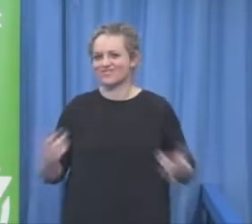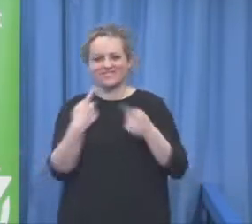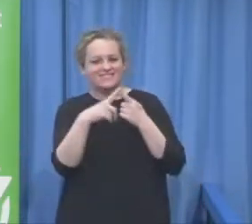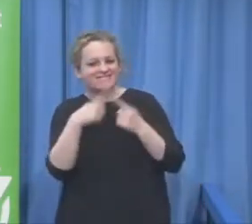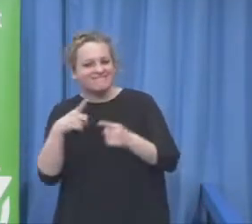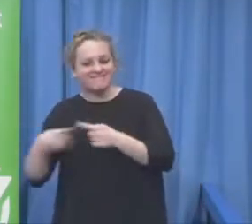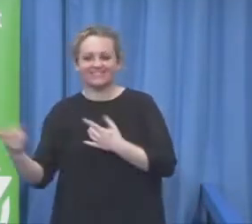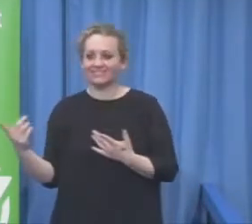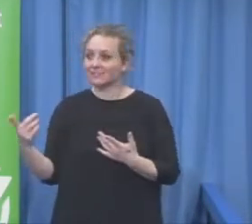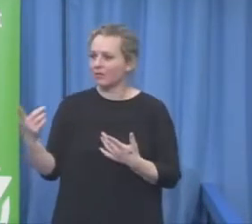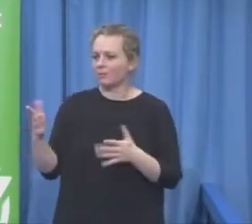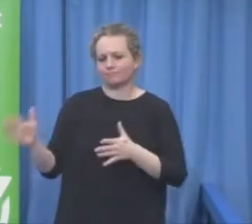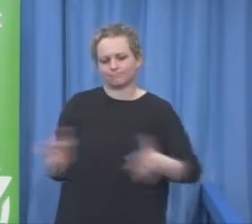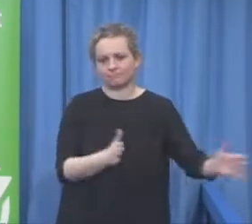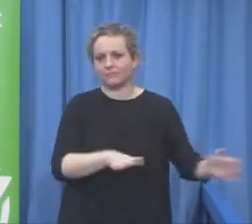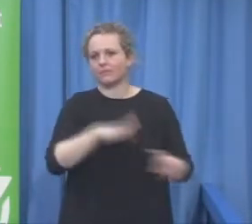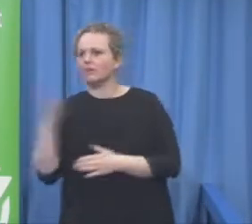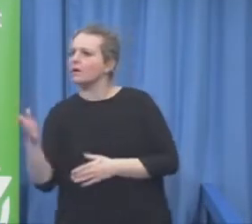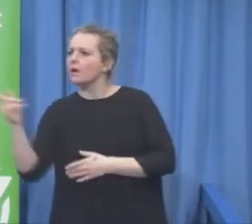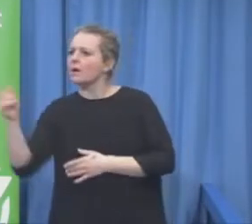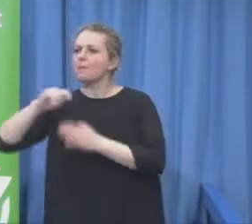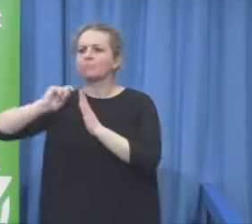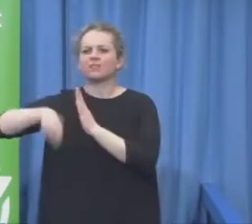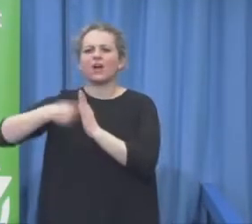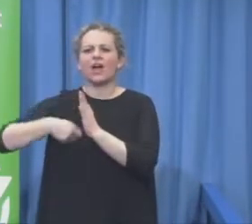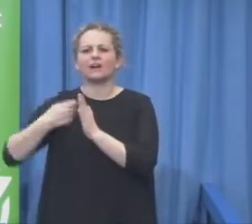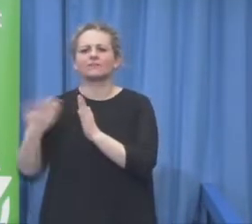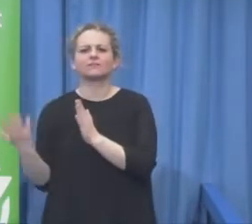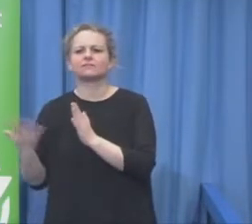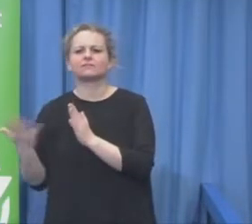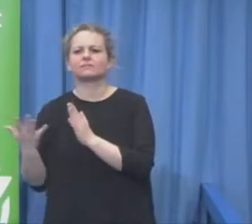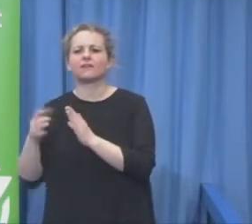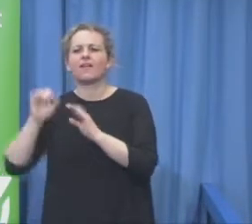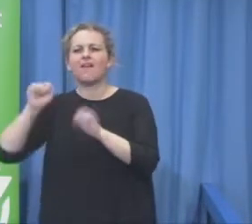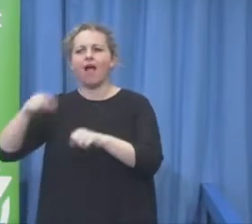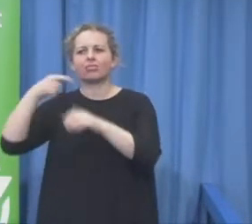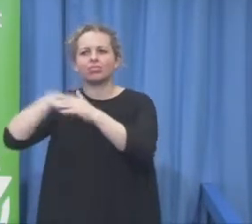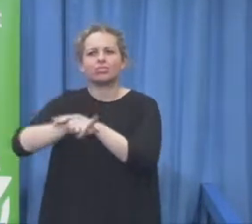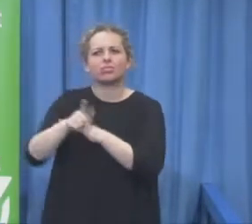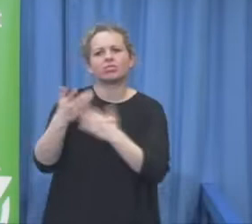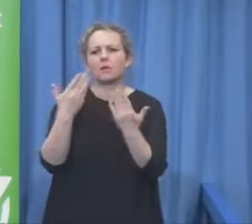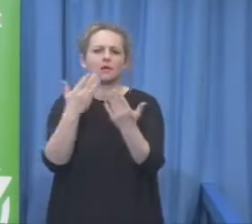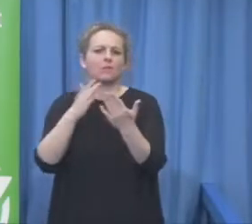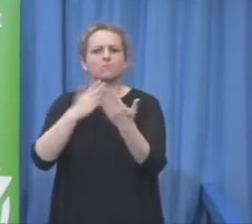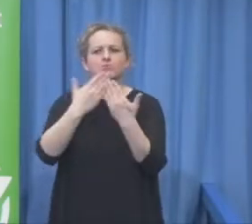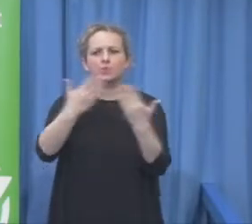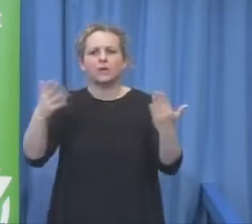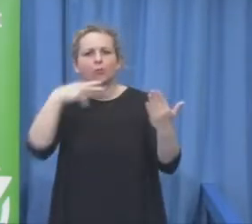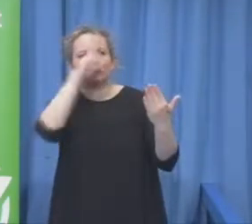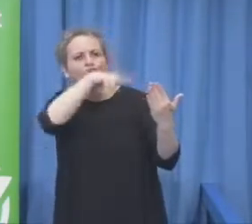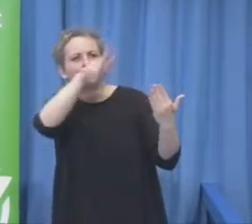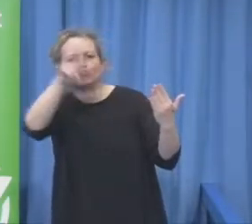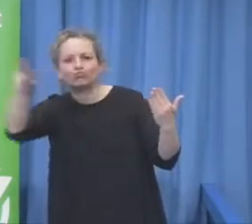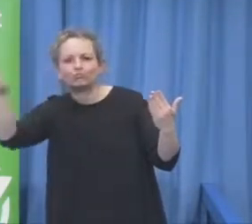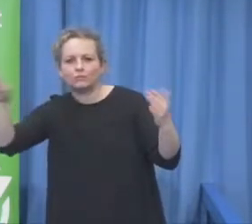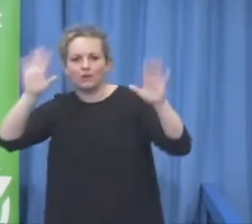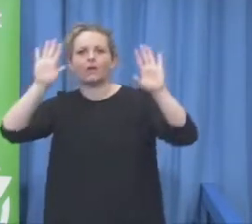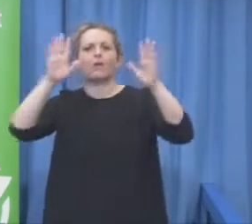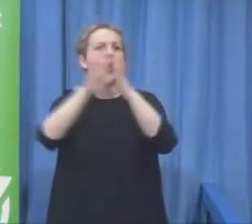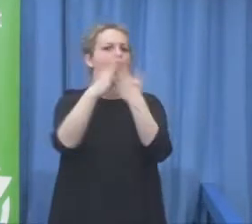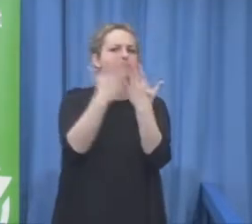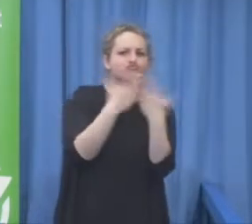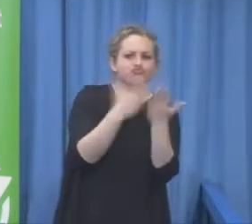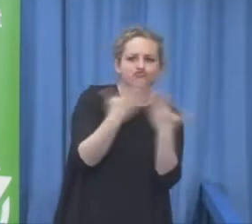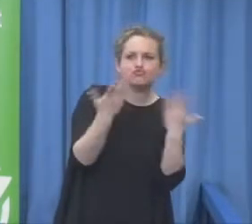so many established uh the book company asked for us the please Shinji please